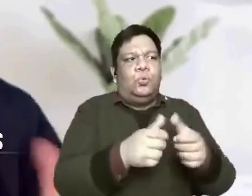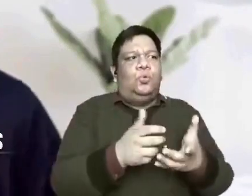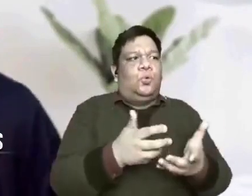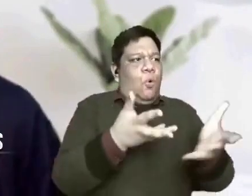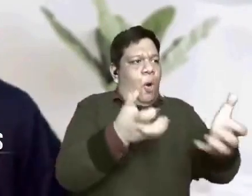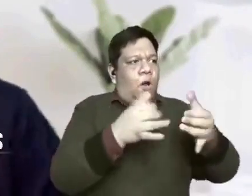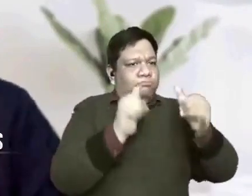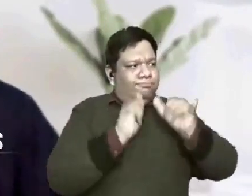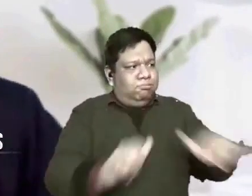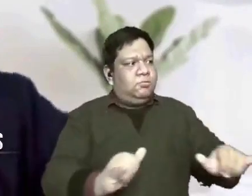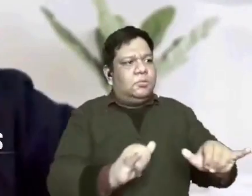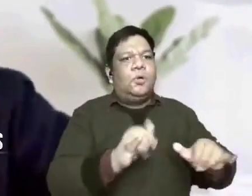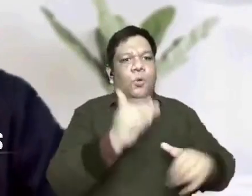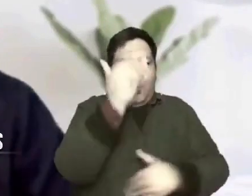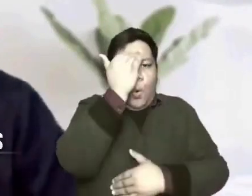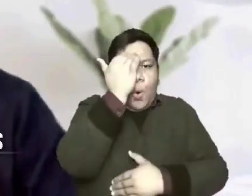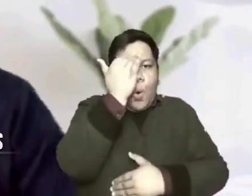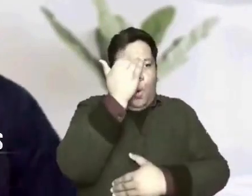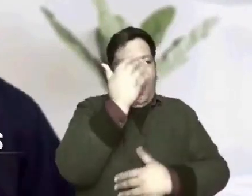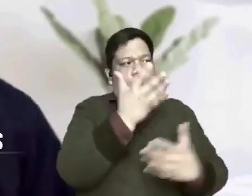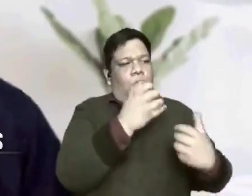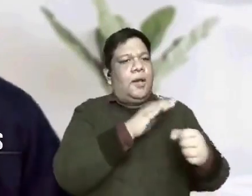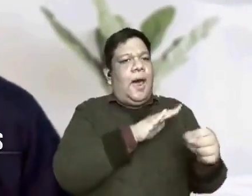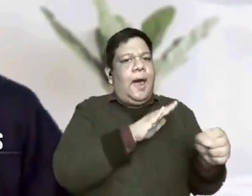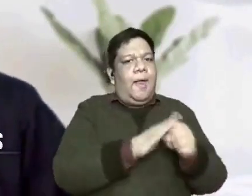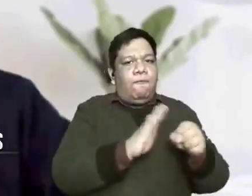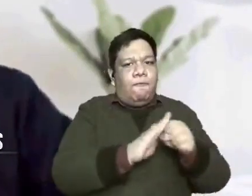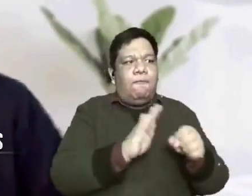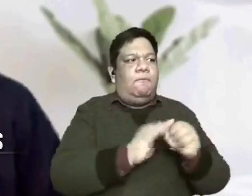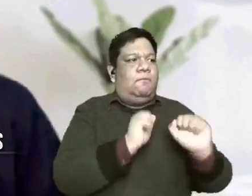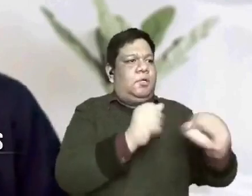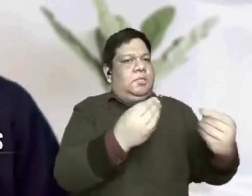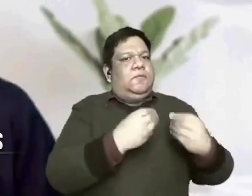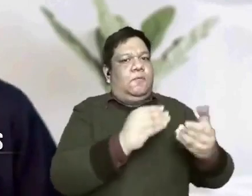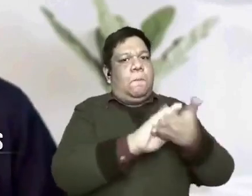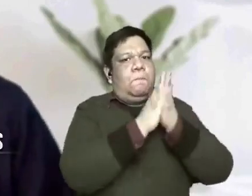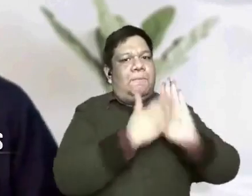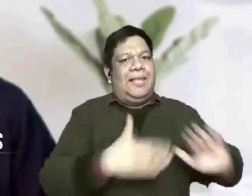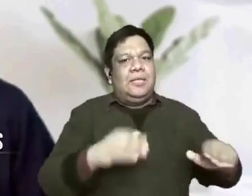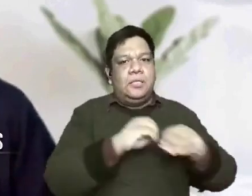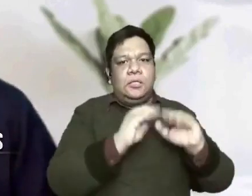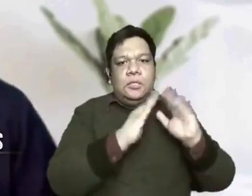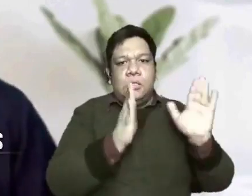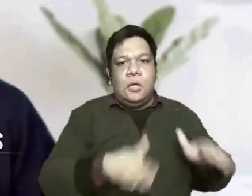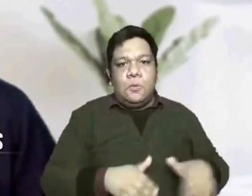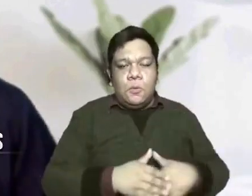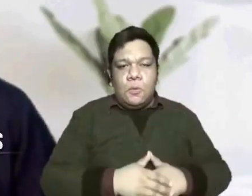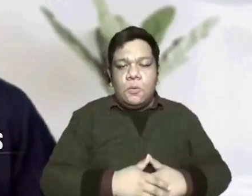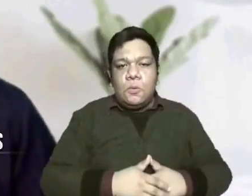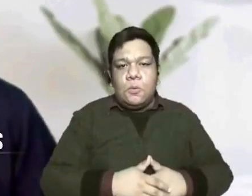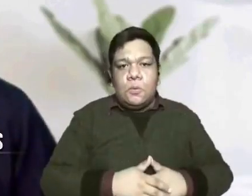things that we know can really suffice to give us peace in the house.